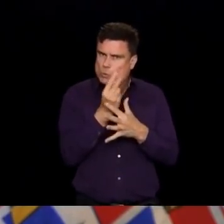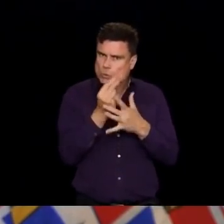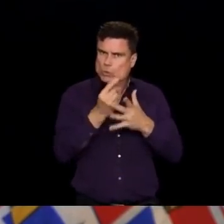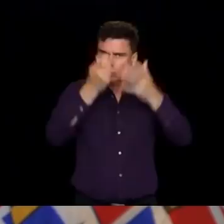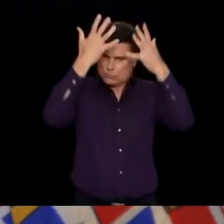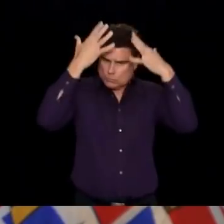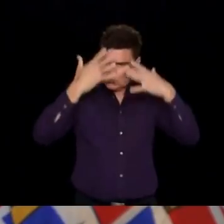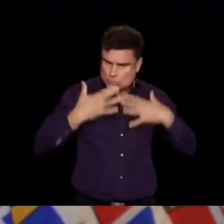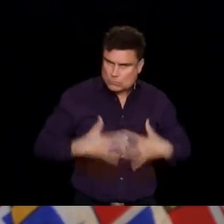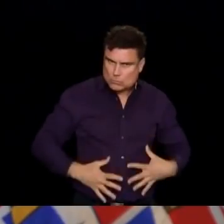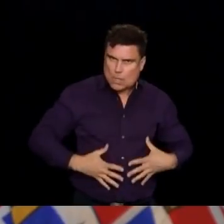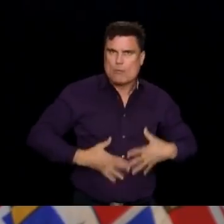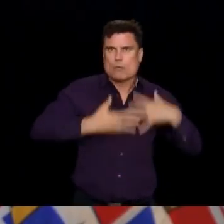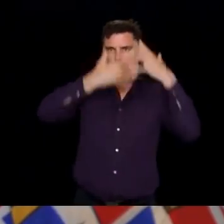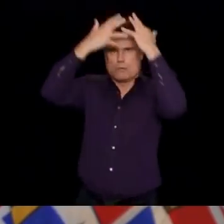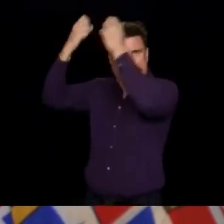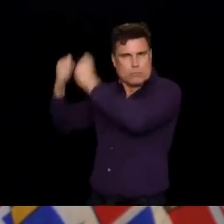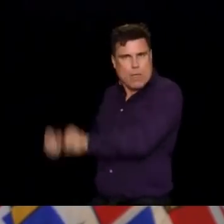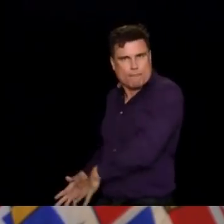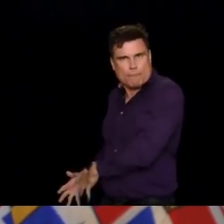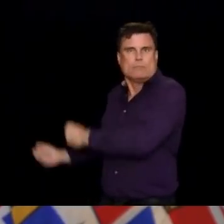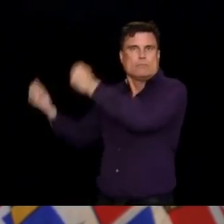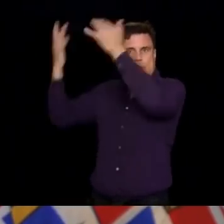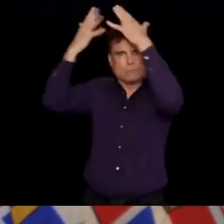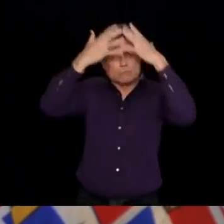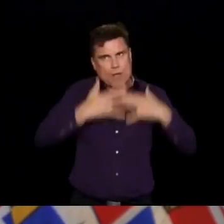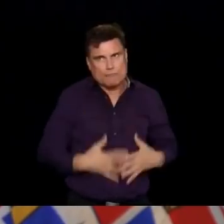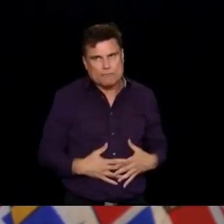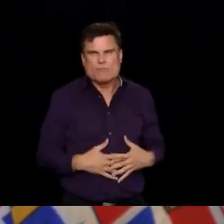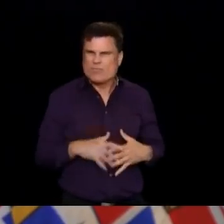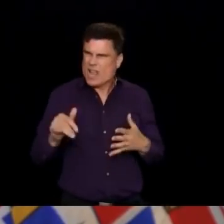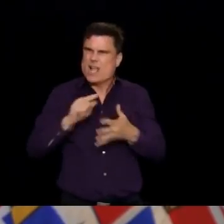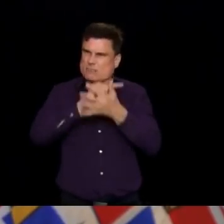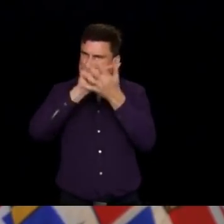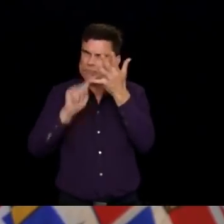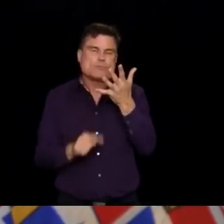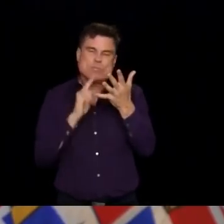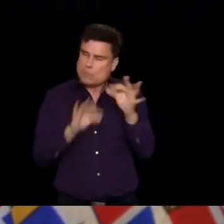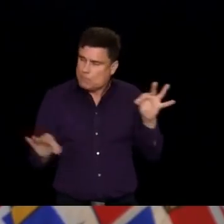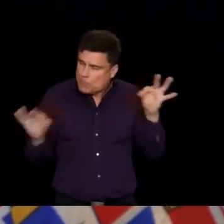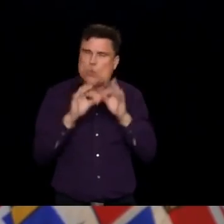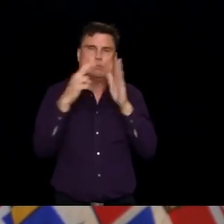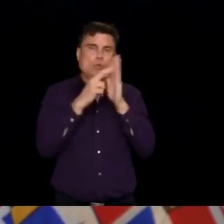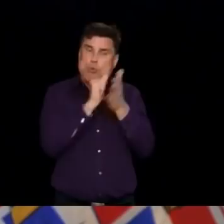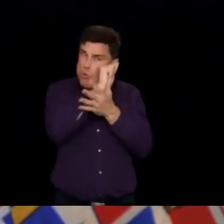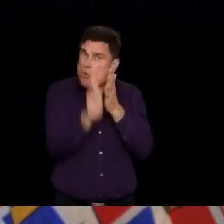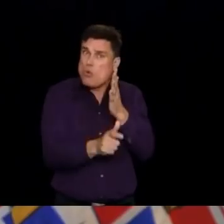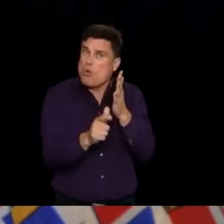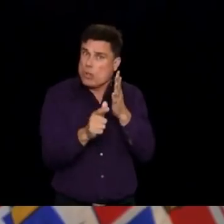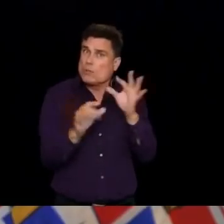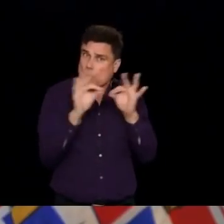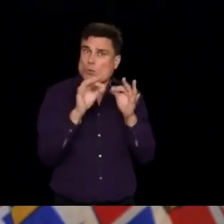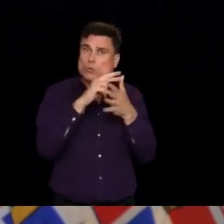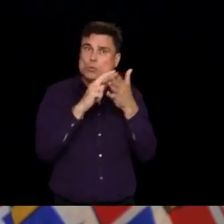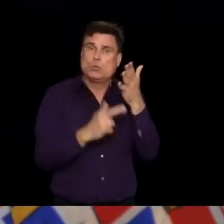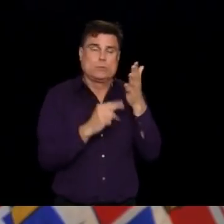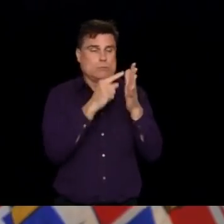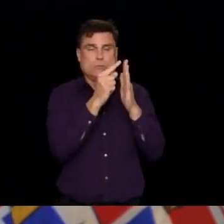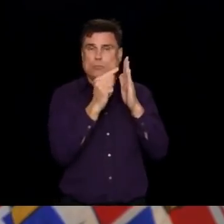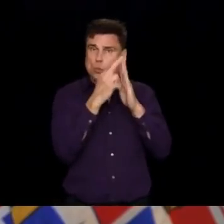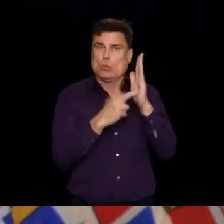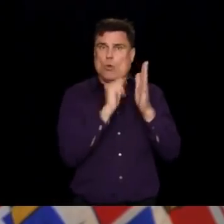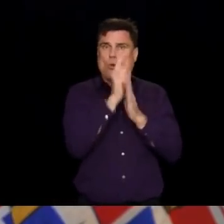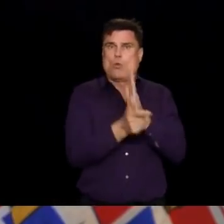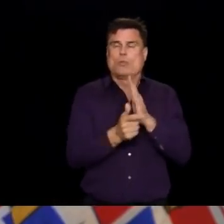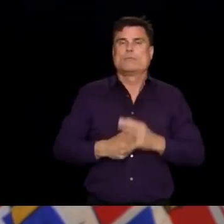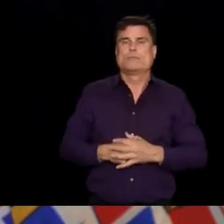so I don't think it is either or. I think we need to take the precautions that are suitable for the environment that we